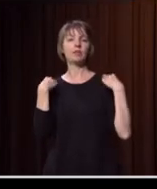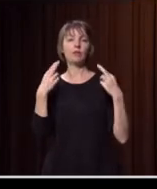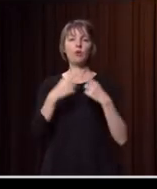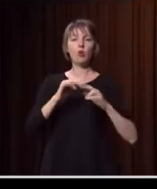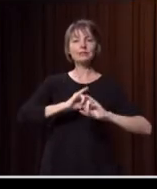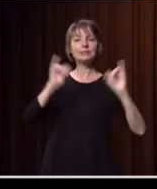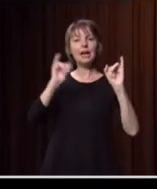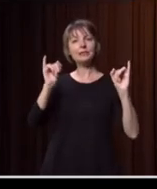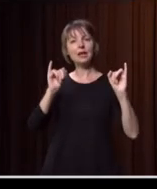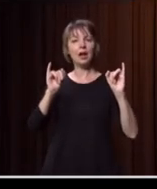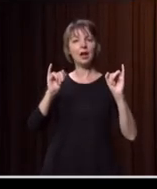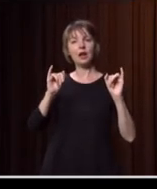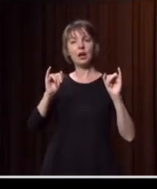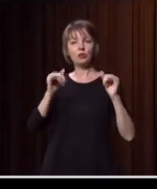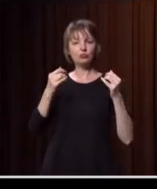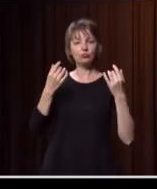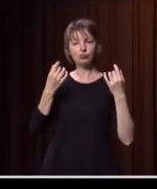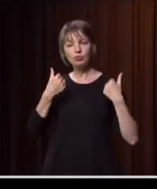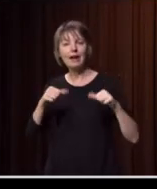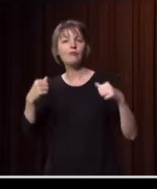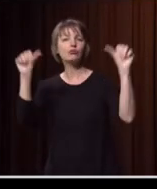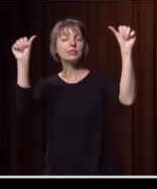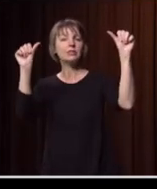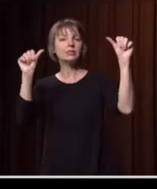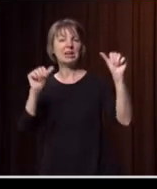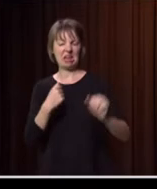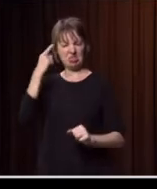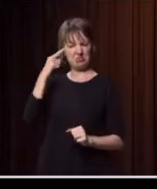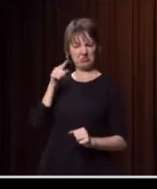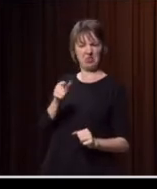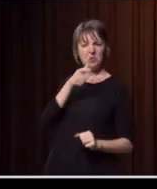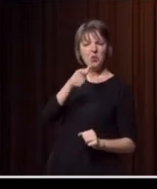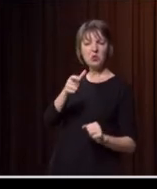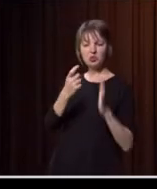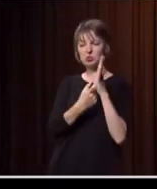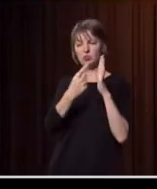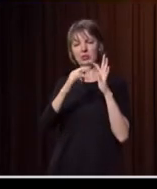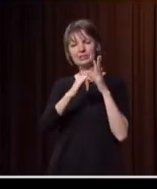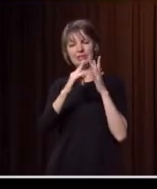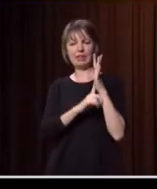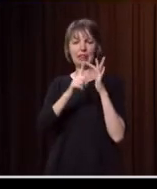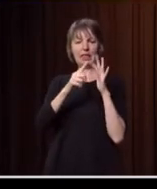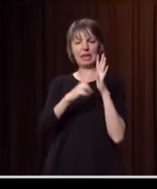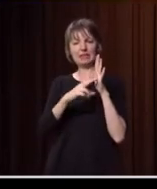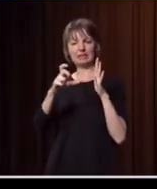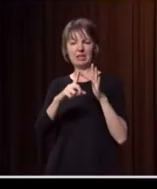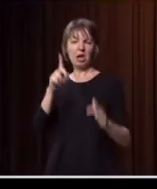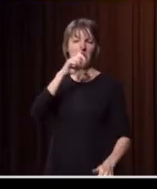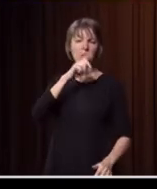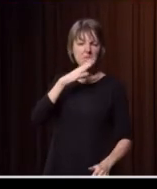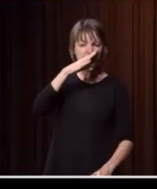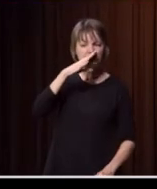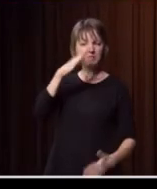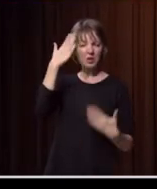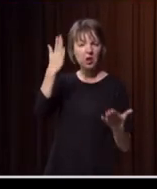introduced the word resilience, I said, what's this word resilience? No one's going to resonate with the word resilience. No one will know what it means. Well, I've had to eat humble pie because in, in the